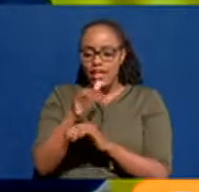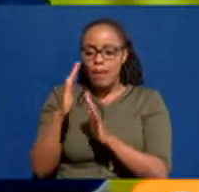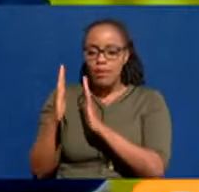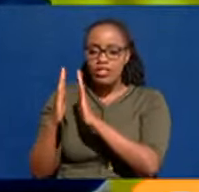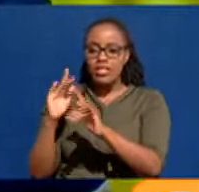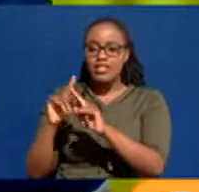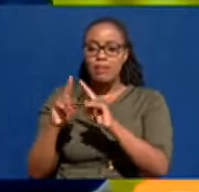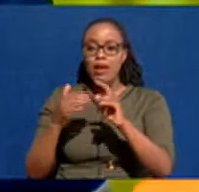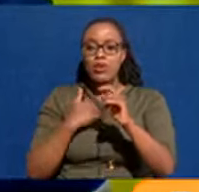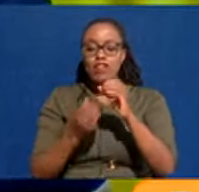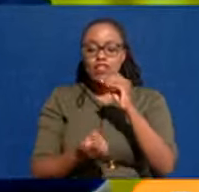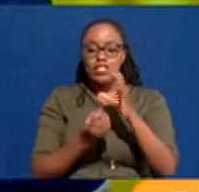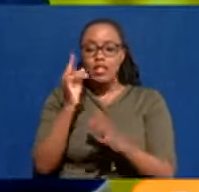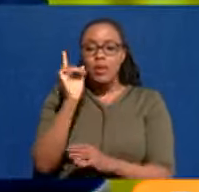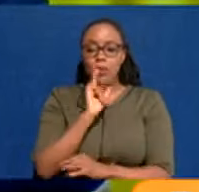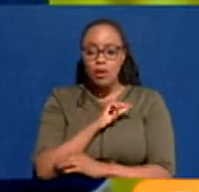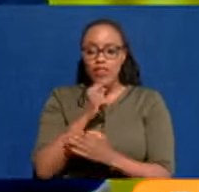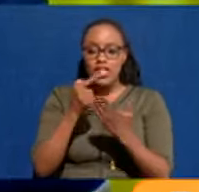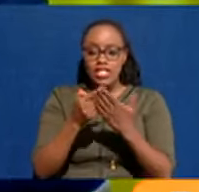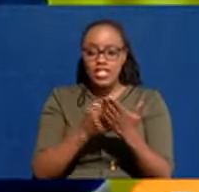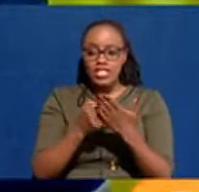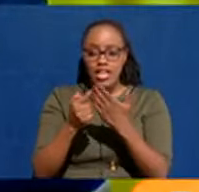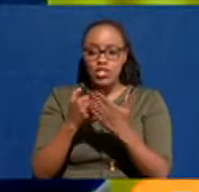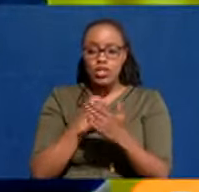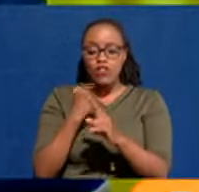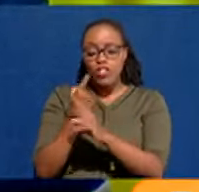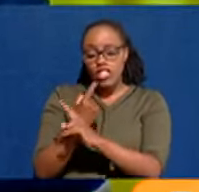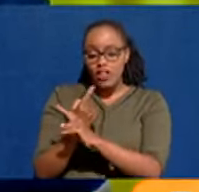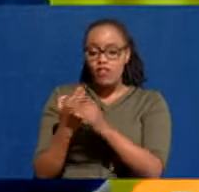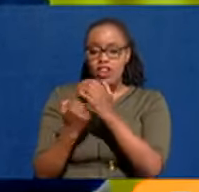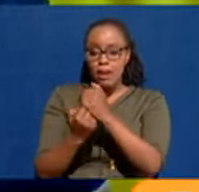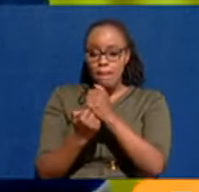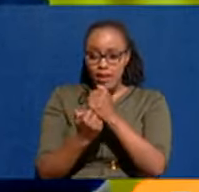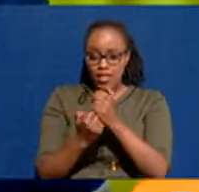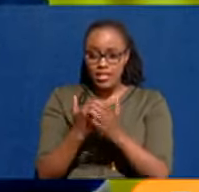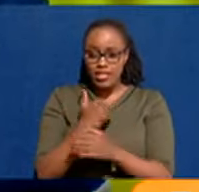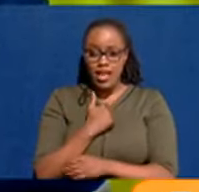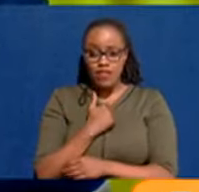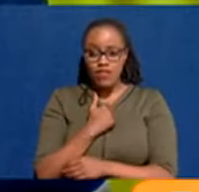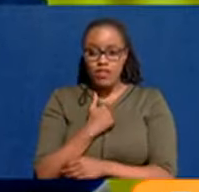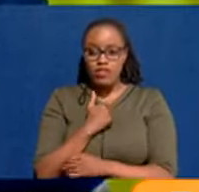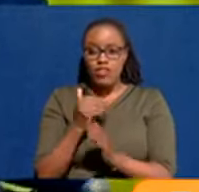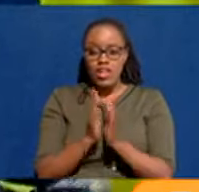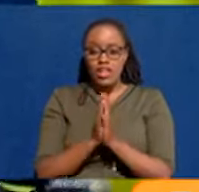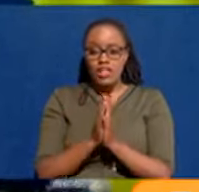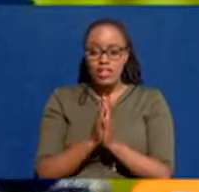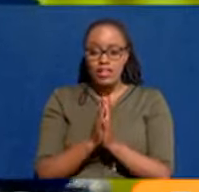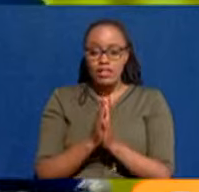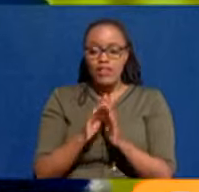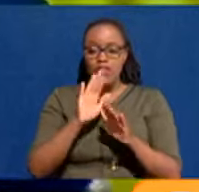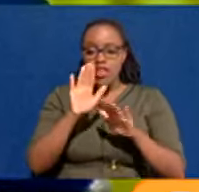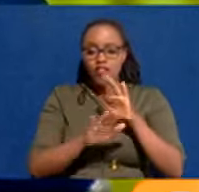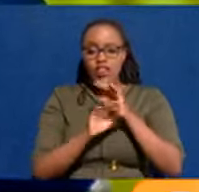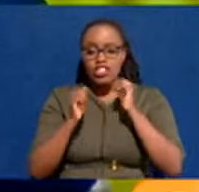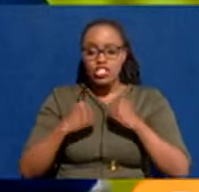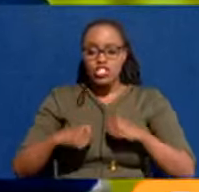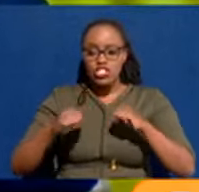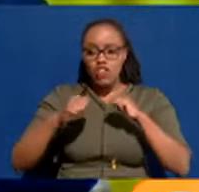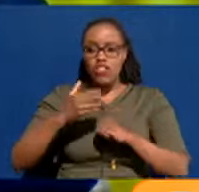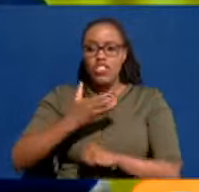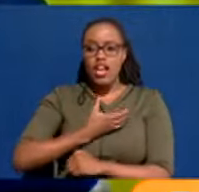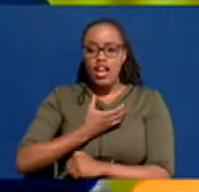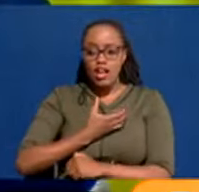But we've set that up. We've had discussions with different partners. I am the vice chair of the council